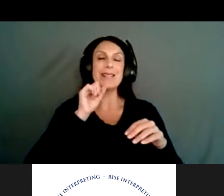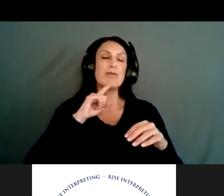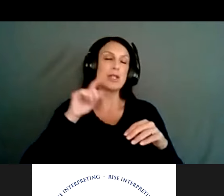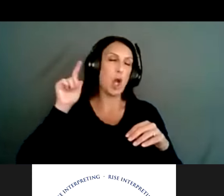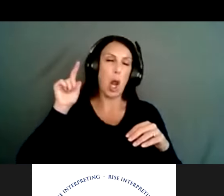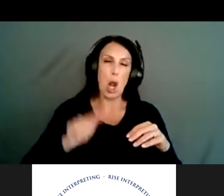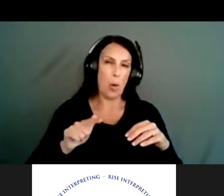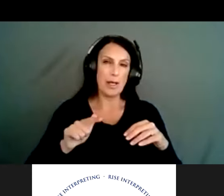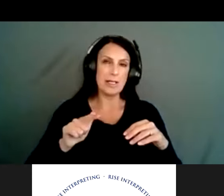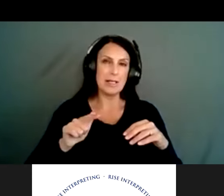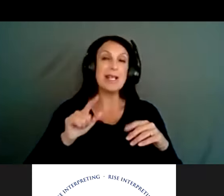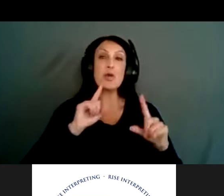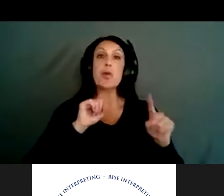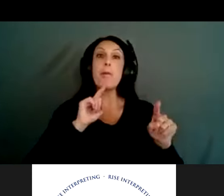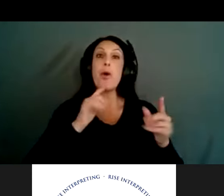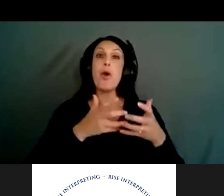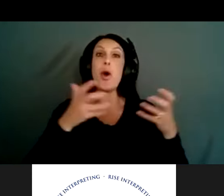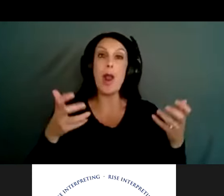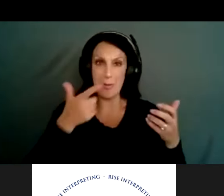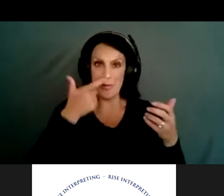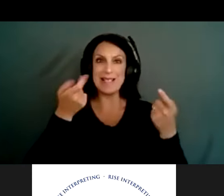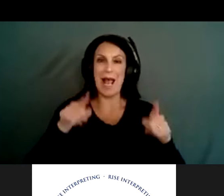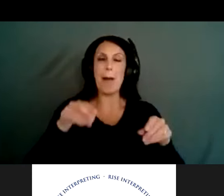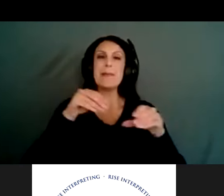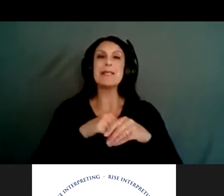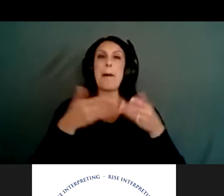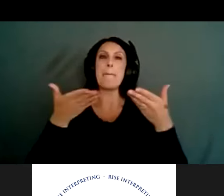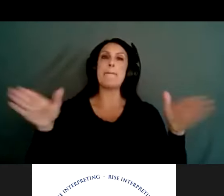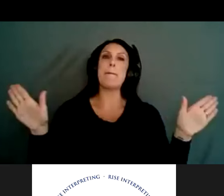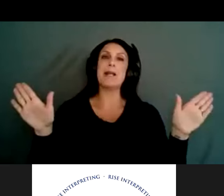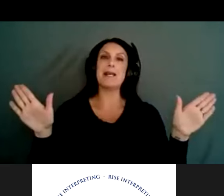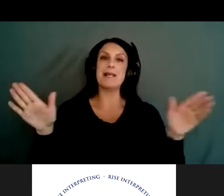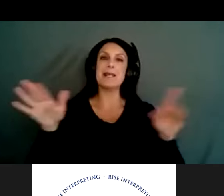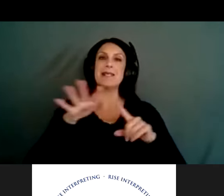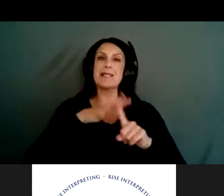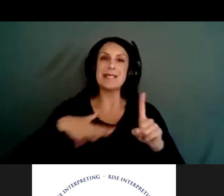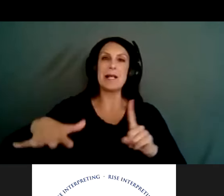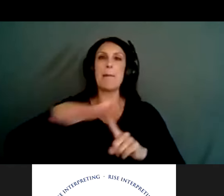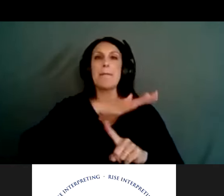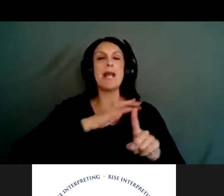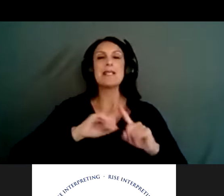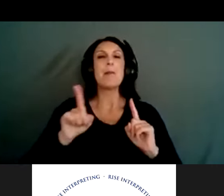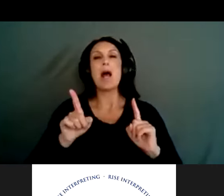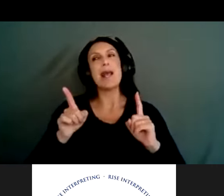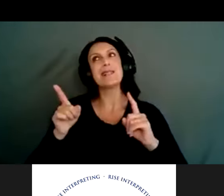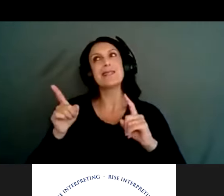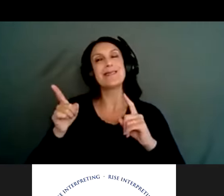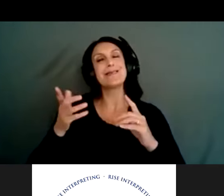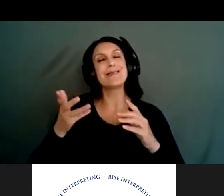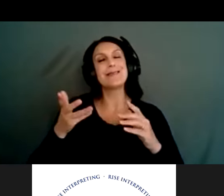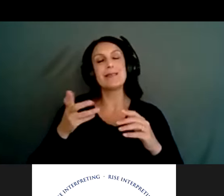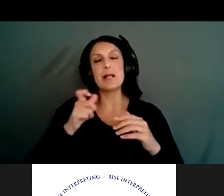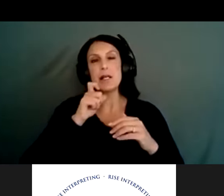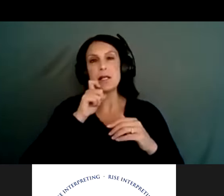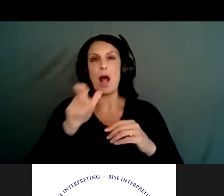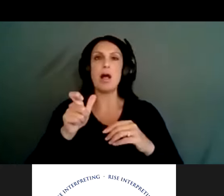it's reported about a lot because it typically occurs in the public space, but it's actually one of the lowest methods or means used for